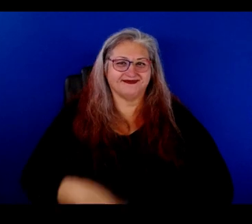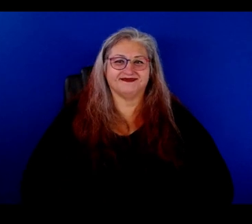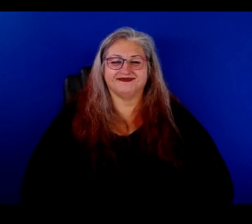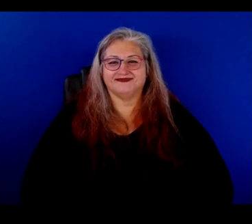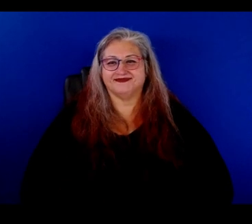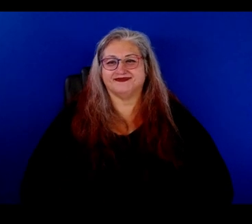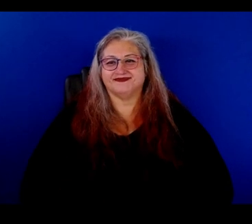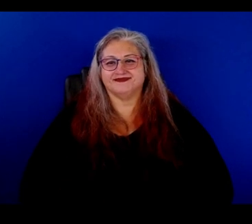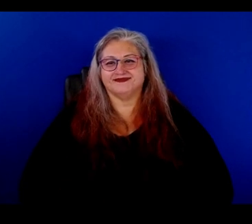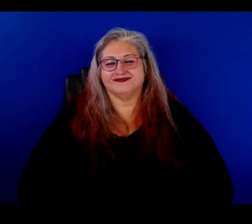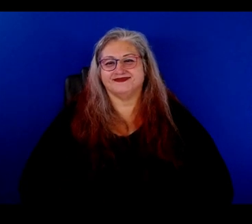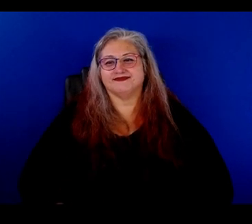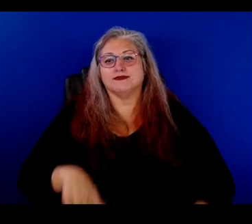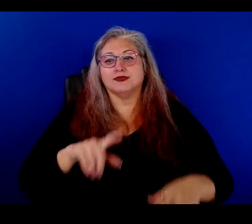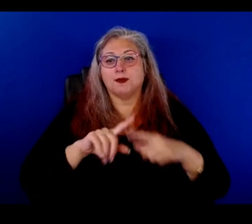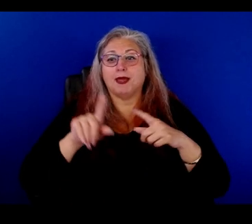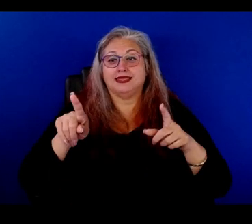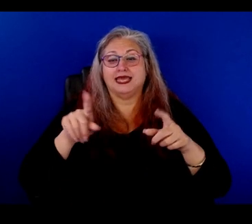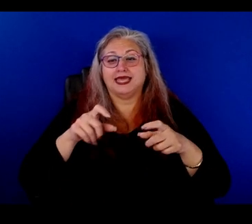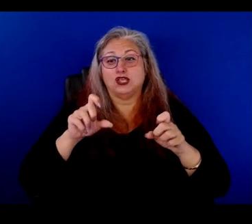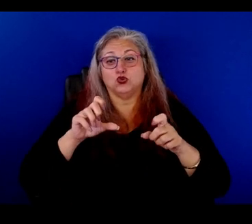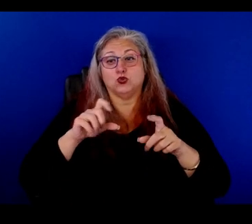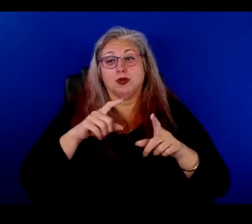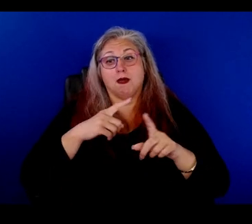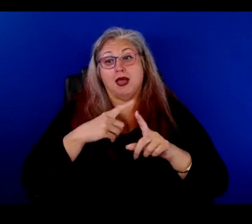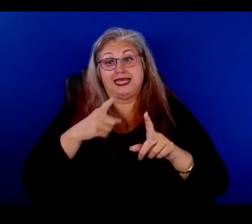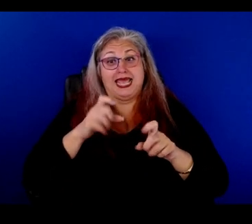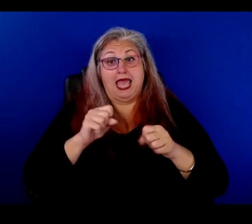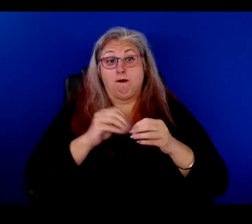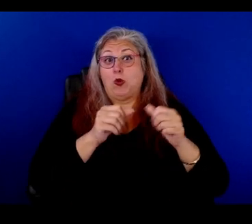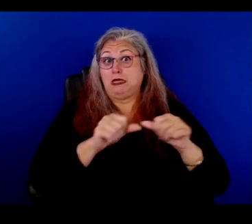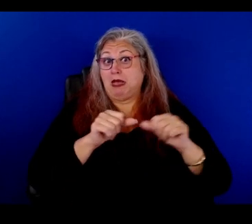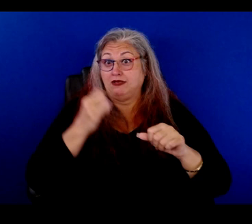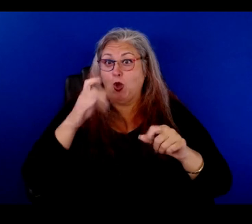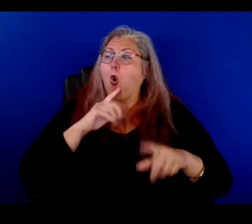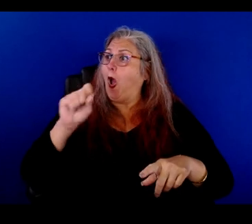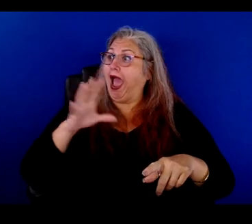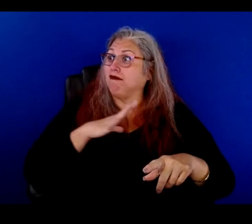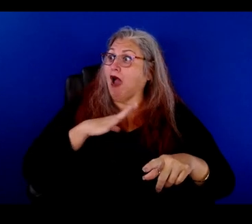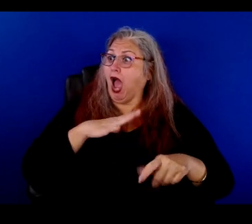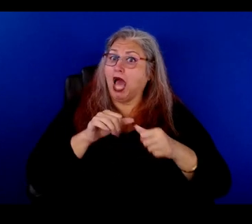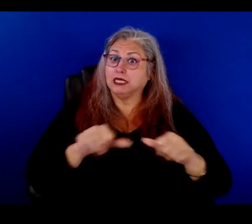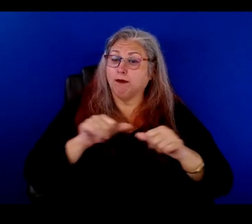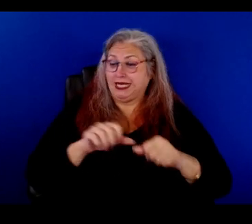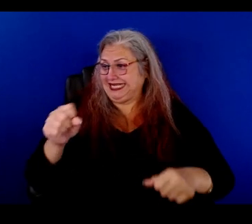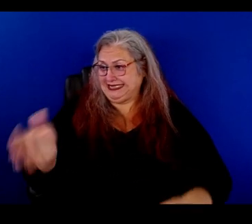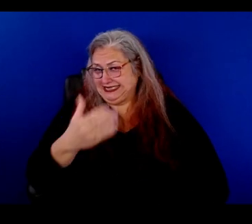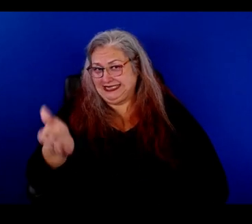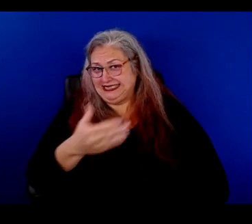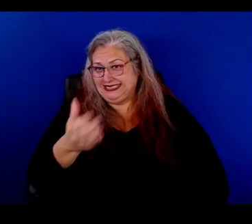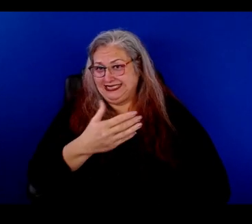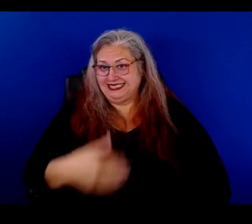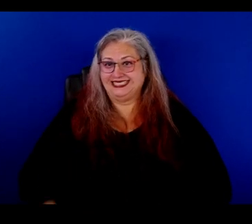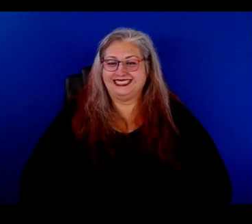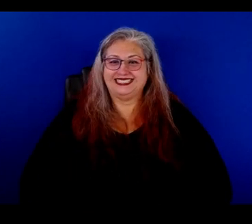But they can make deposits if they want to. Yeah. Yeah. Sure. Oh yeah. Go ahead on. Go get